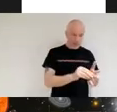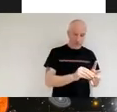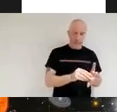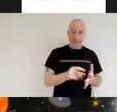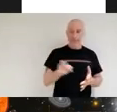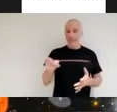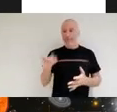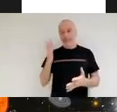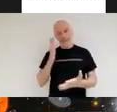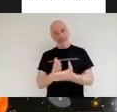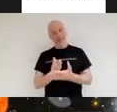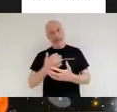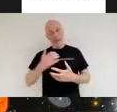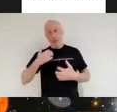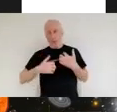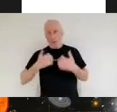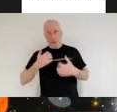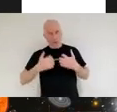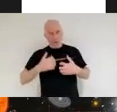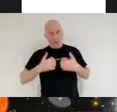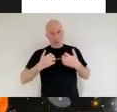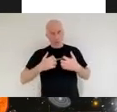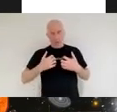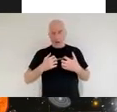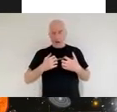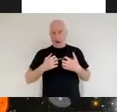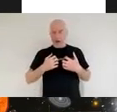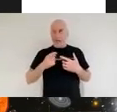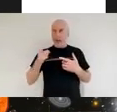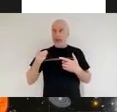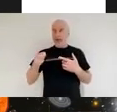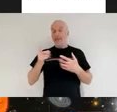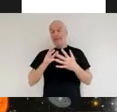yes i am a little bit excited about this telescope